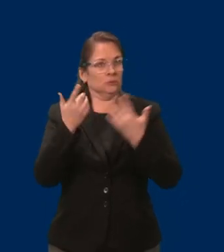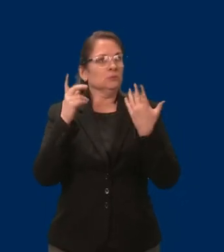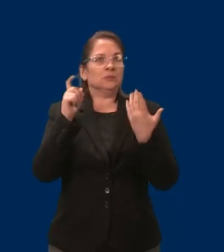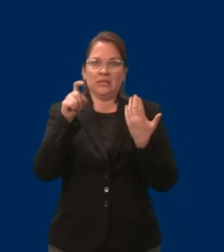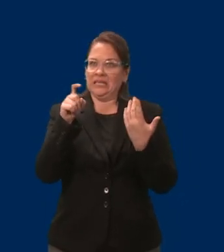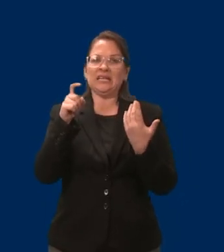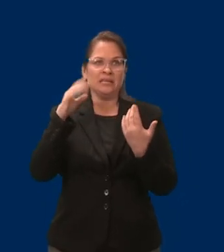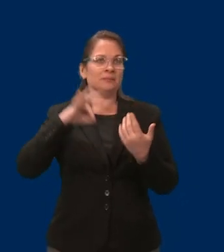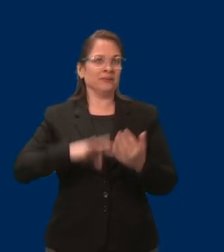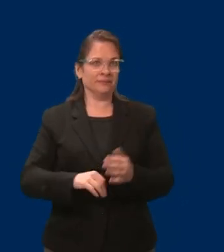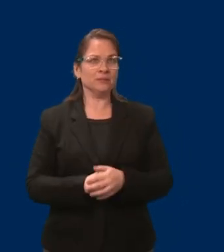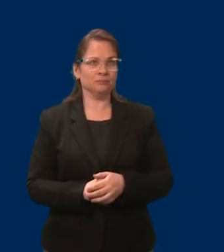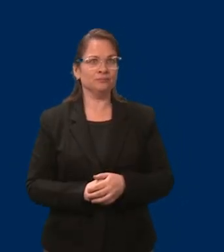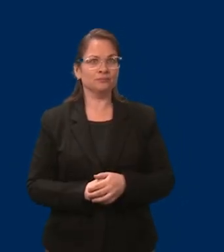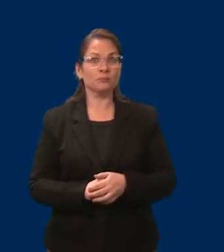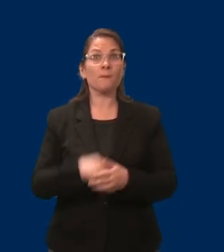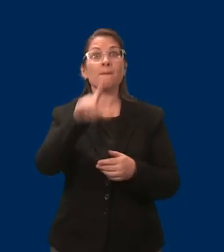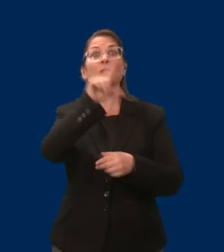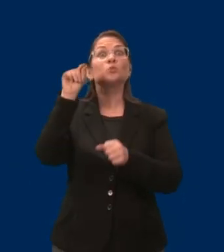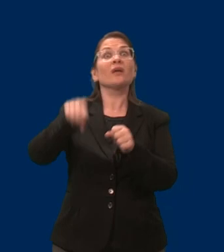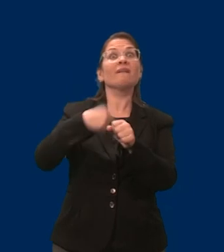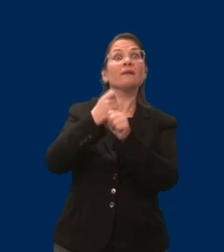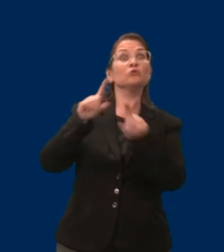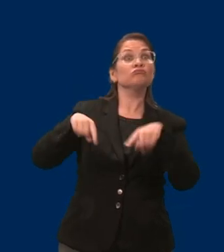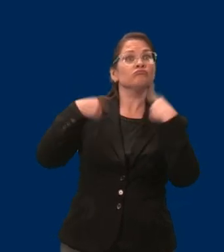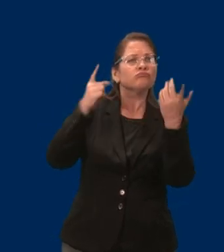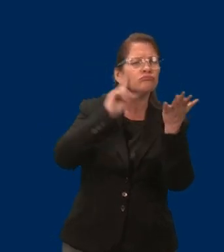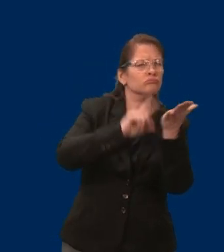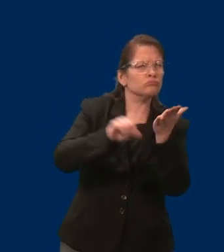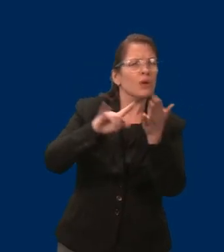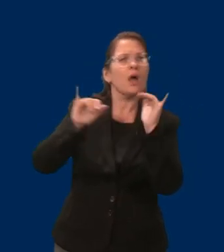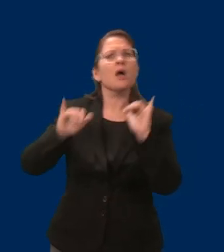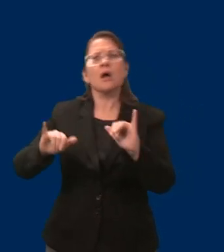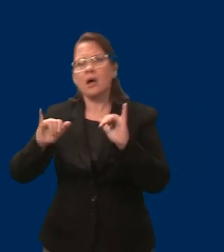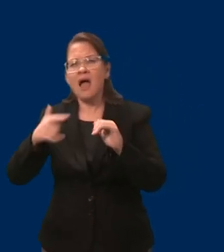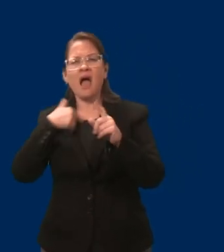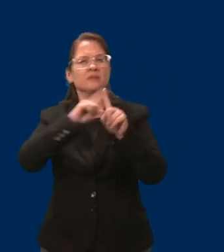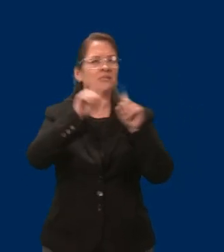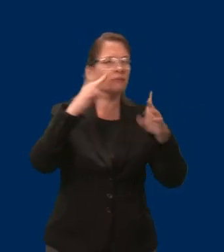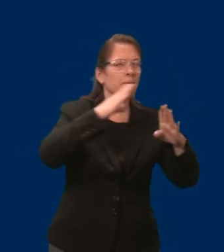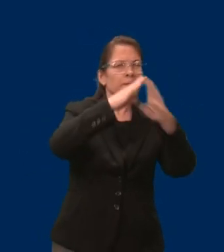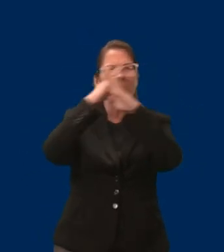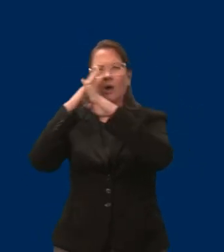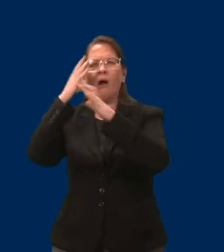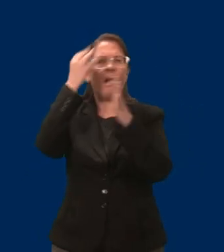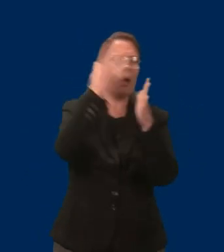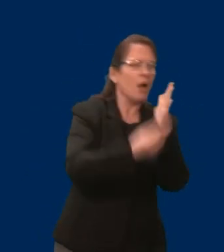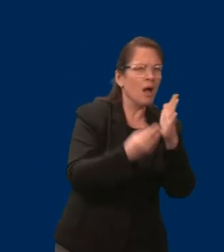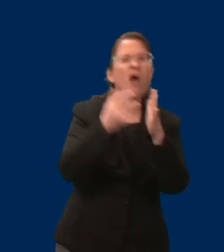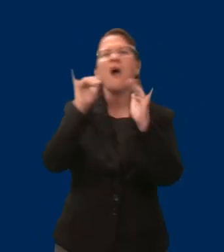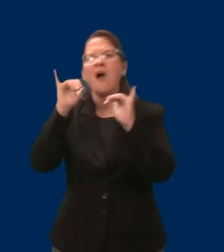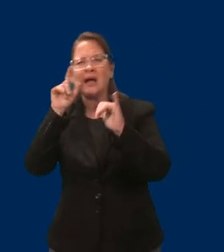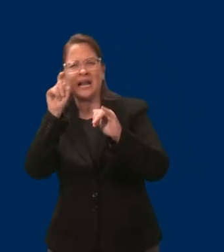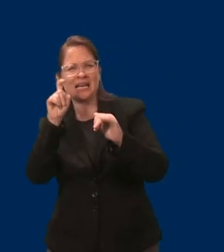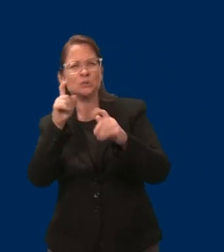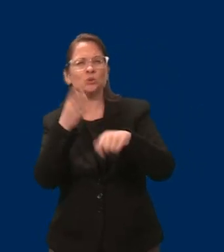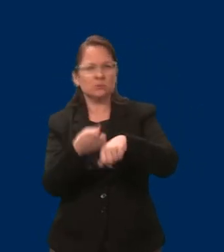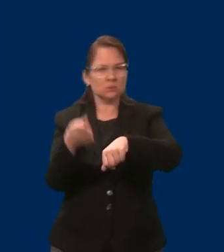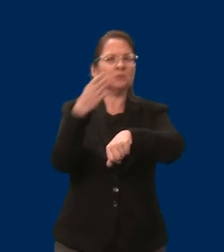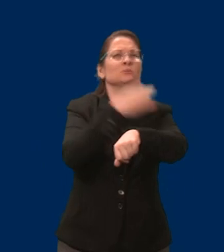barriers that stop people from living their full potential, that make people choose between the impossible.